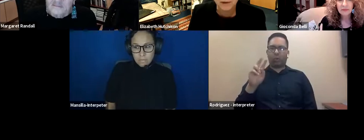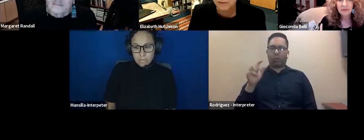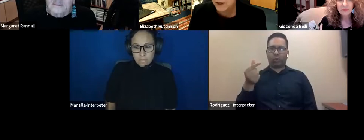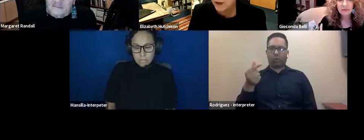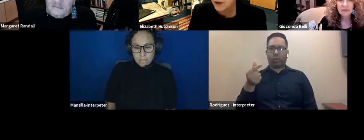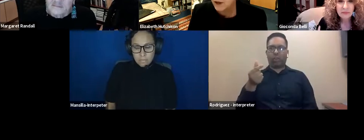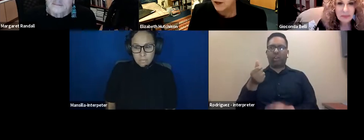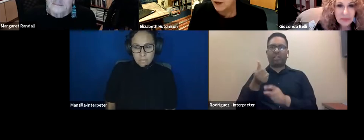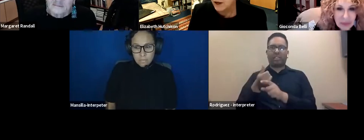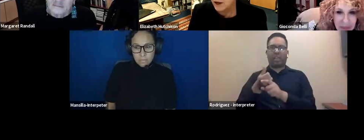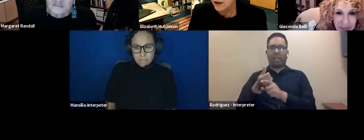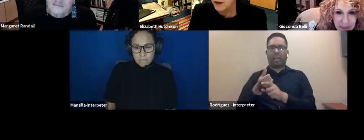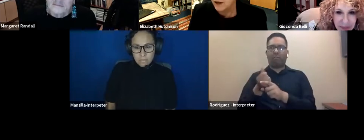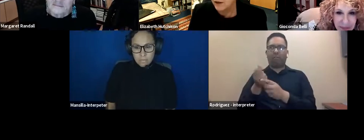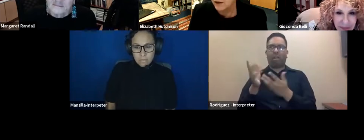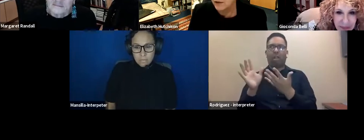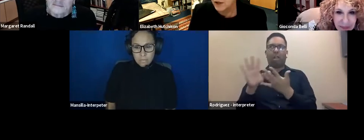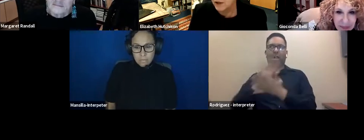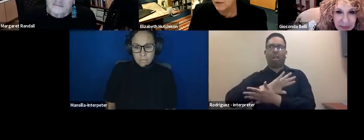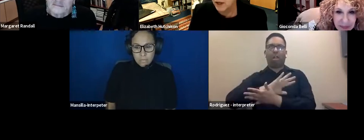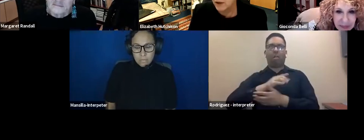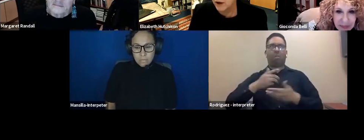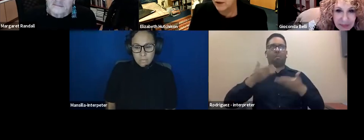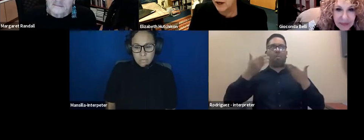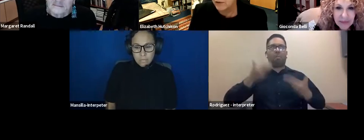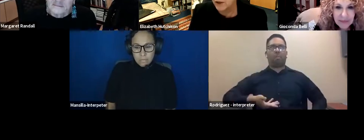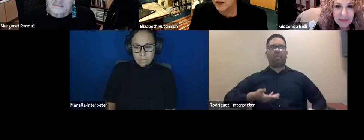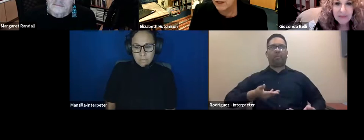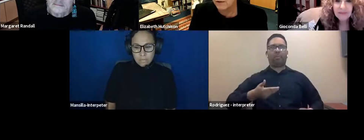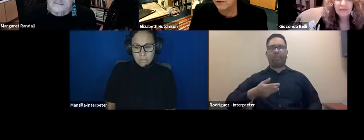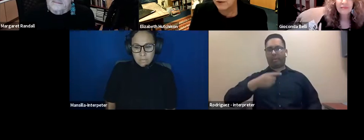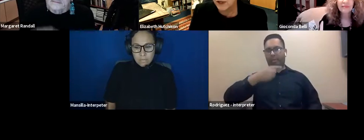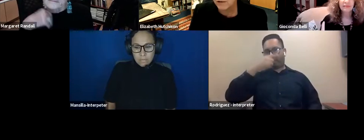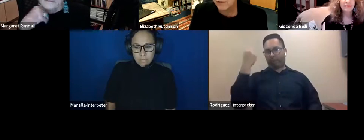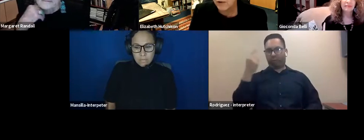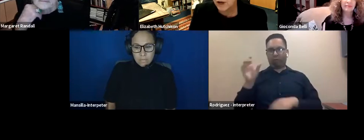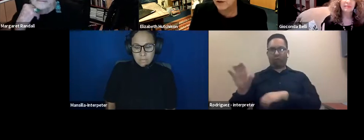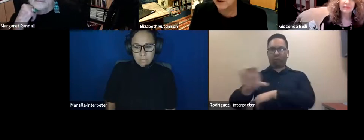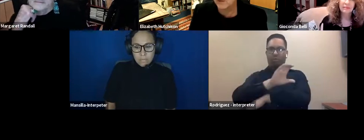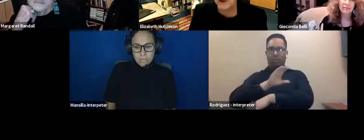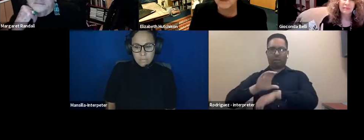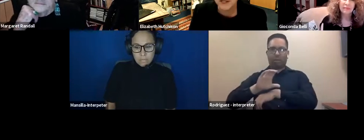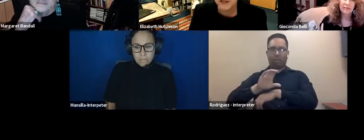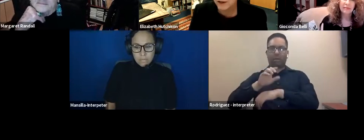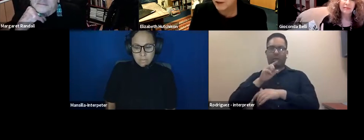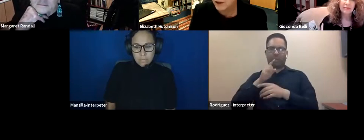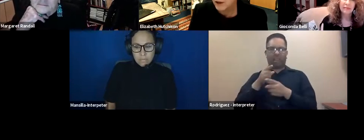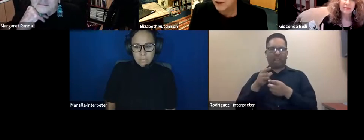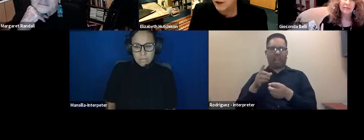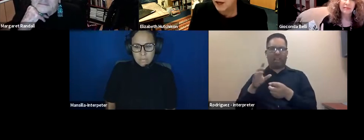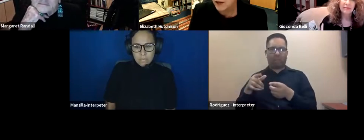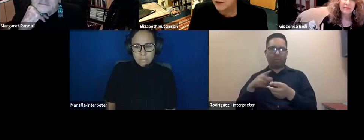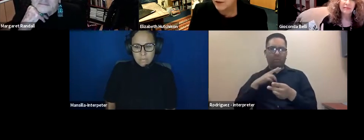Caribbean, uh, in the discussion of the Randall archives, the idea of speaking for others was mentioned.